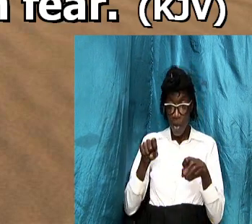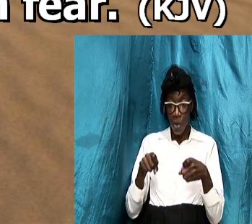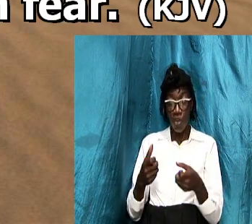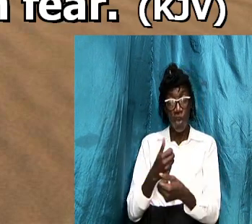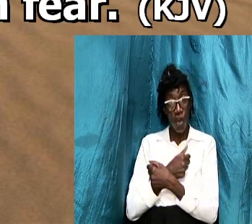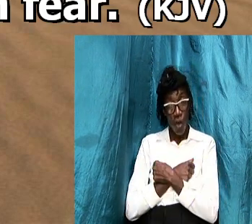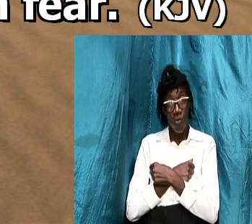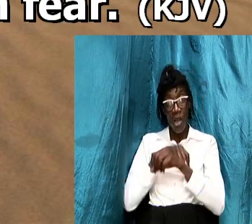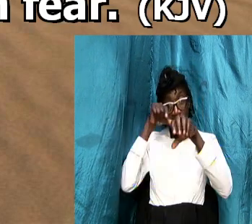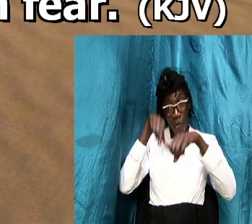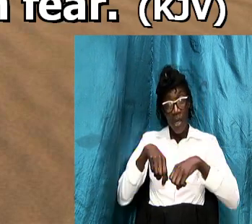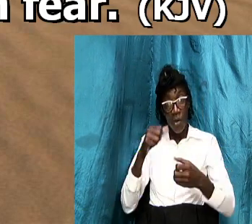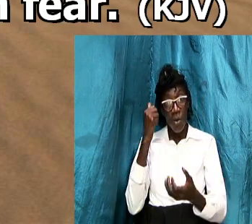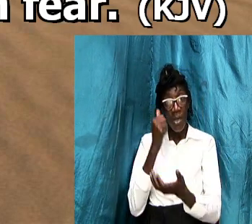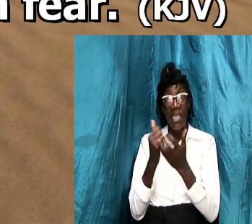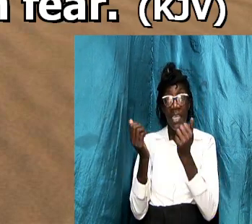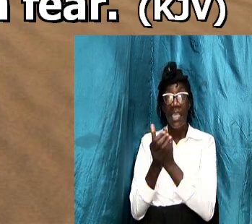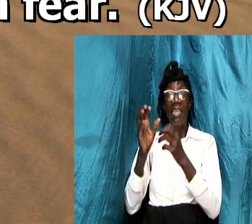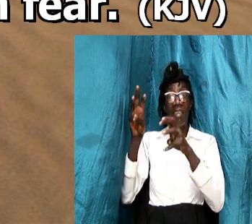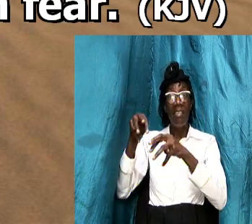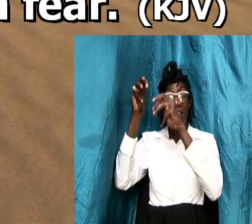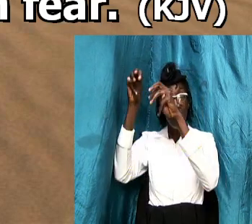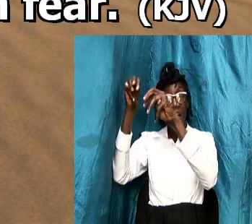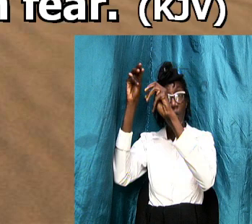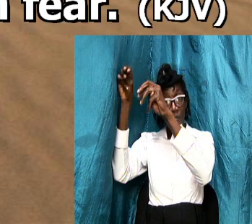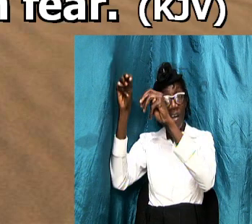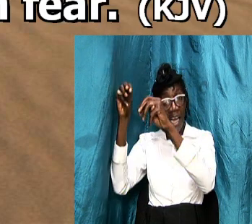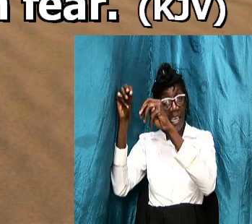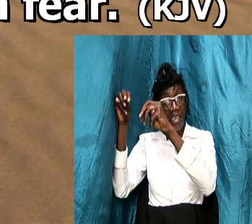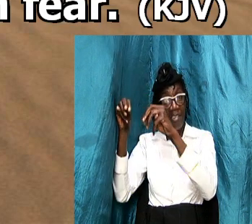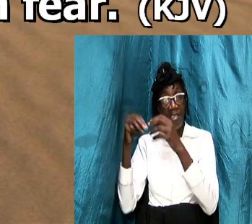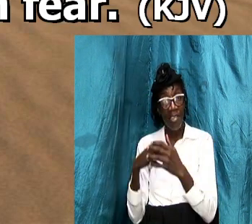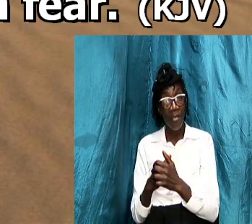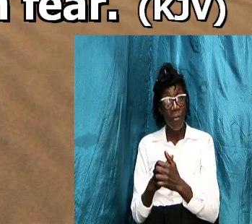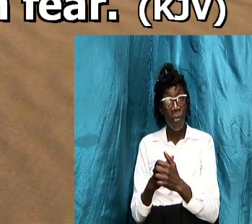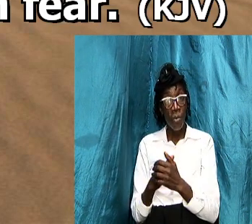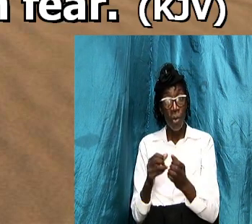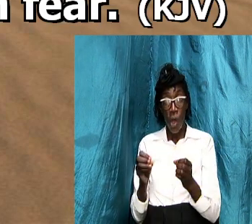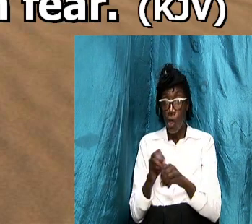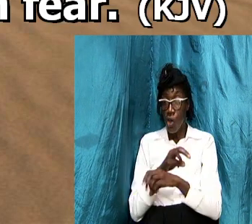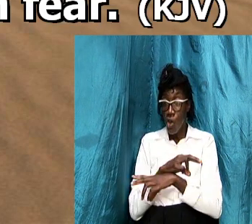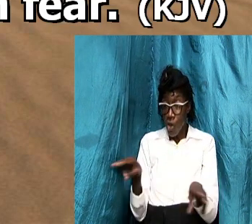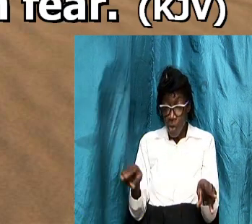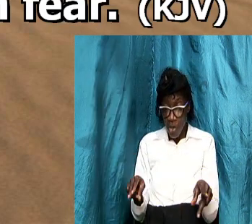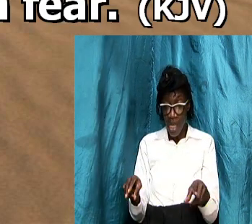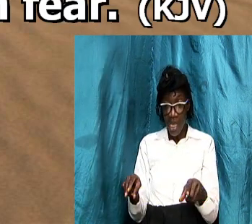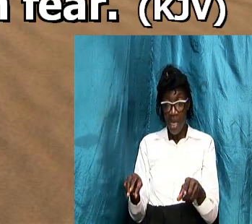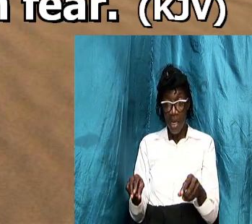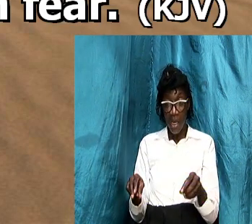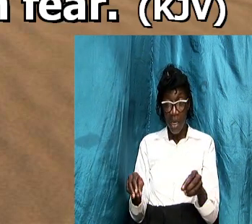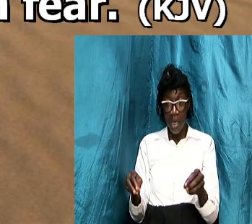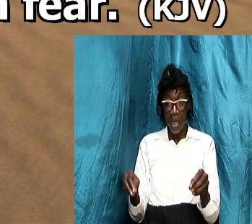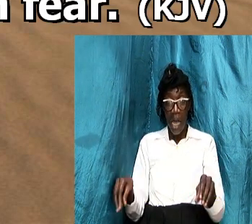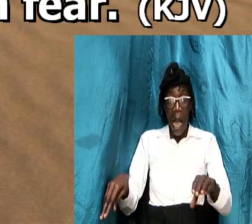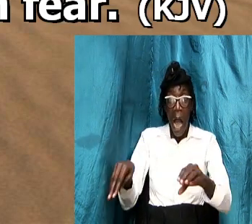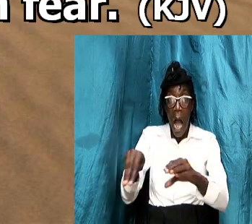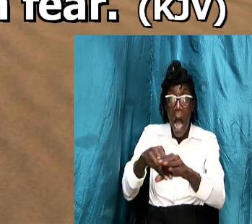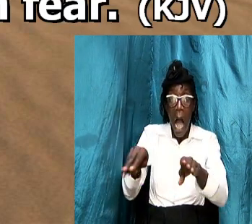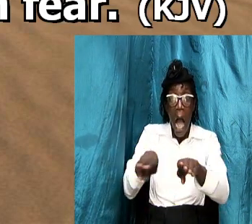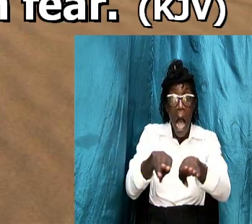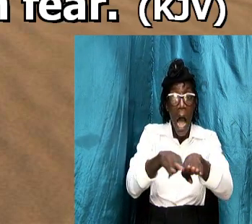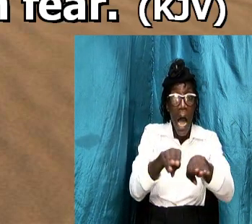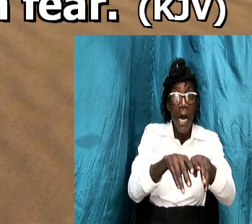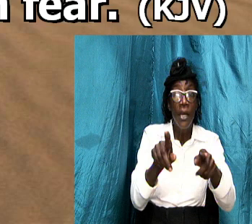to the utmost for her unconditionally not if she's nice and and and give you